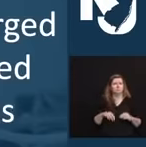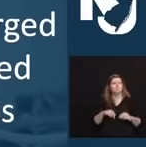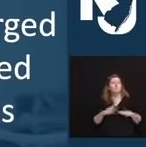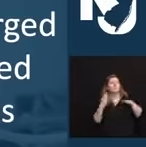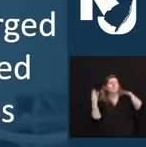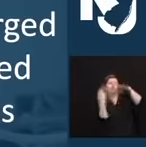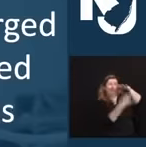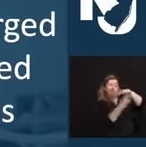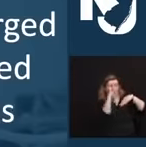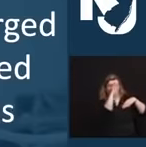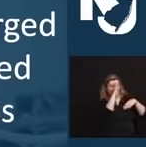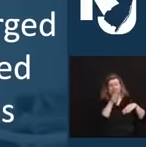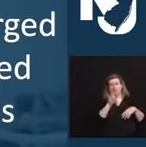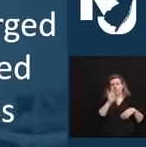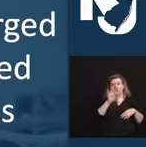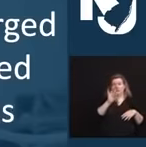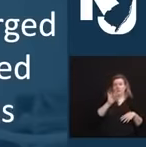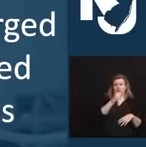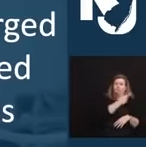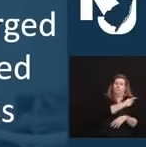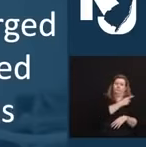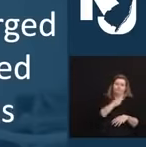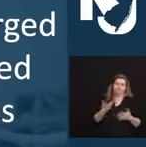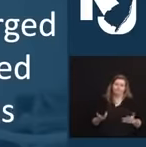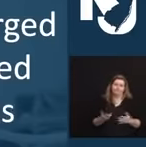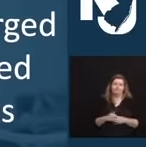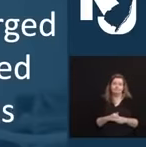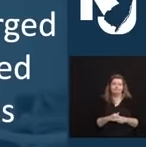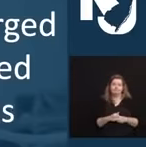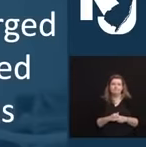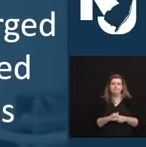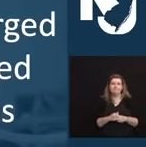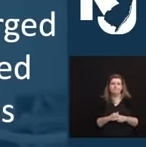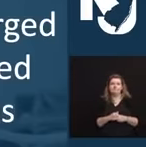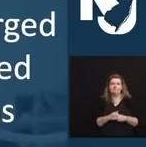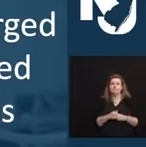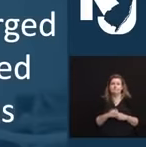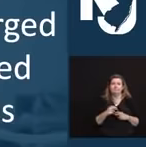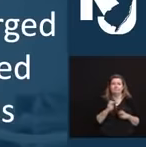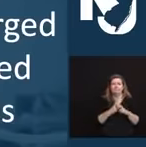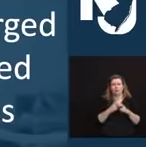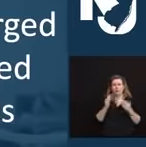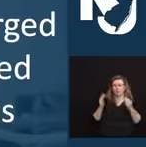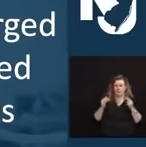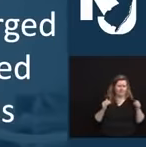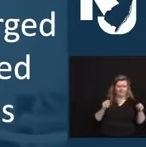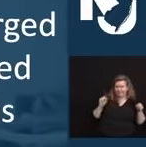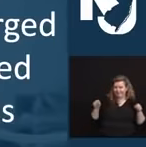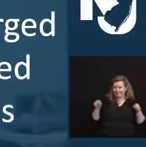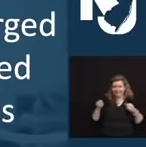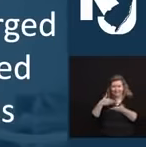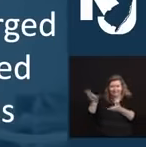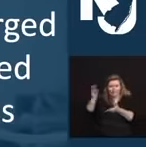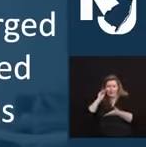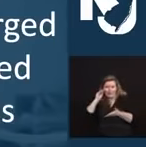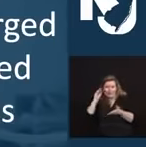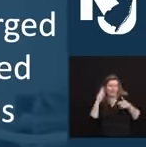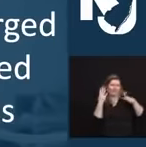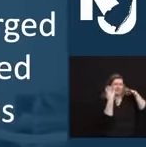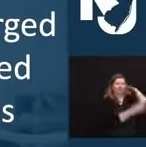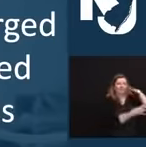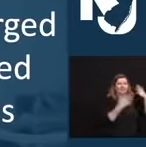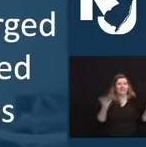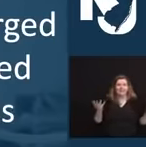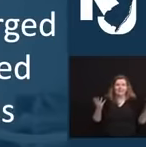positive patients were admitted. And again, it's apples to oranges. They've not yet been confirmed, but our hospitals, our